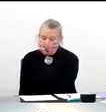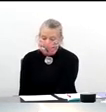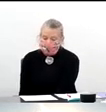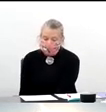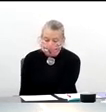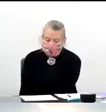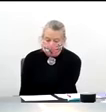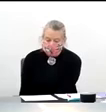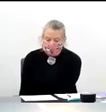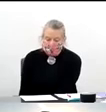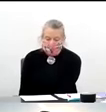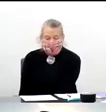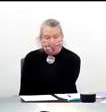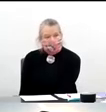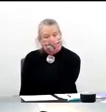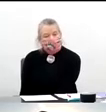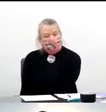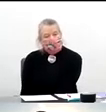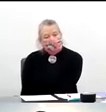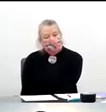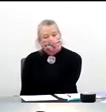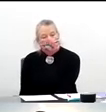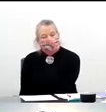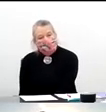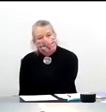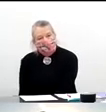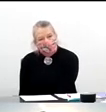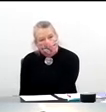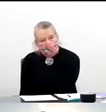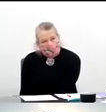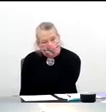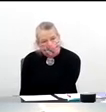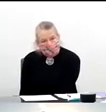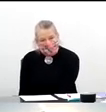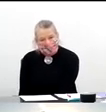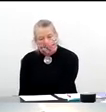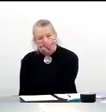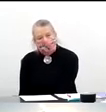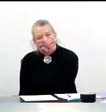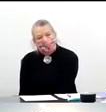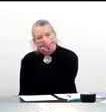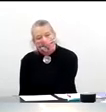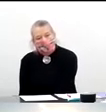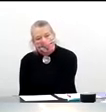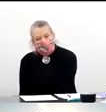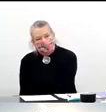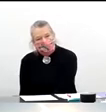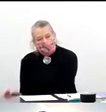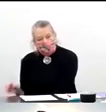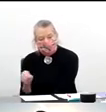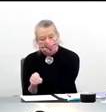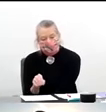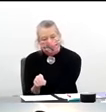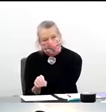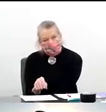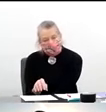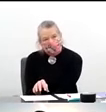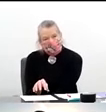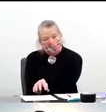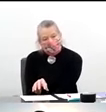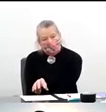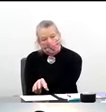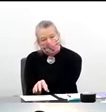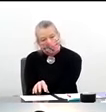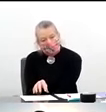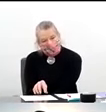CTSI. He is a distinguished scientist who actually moved from